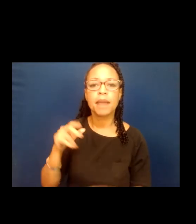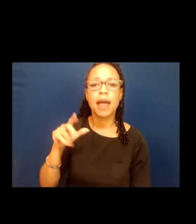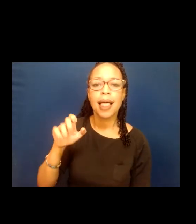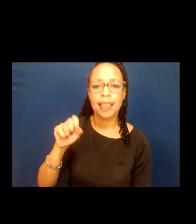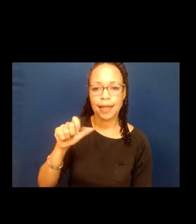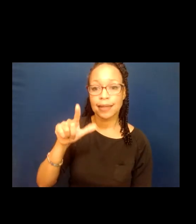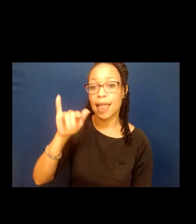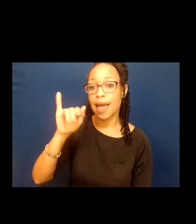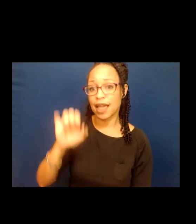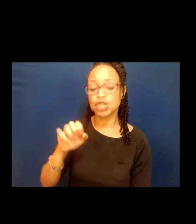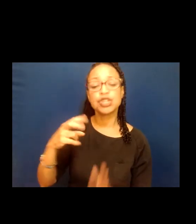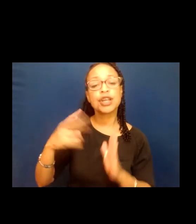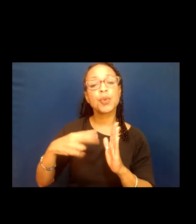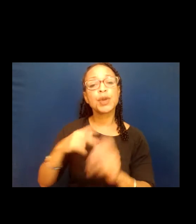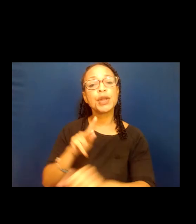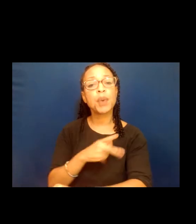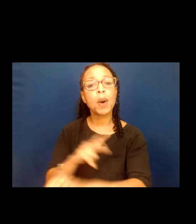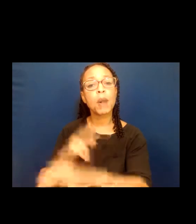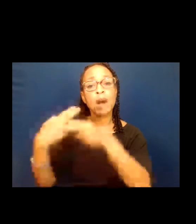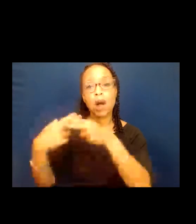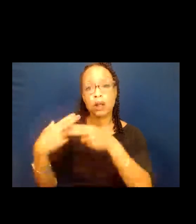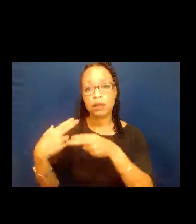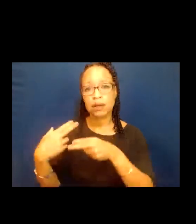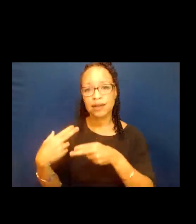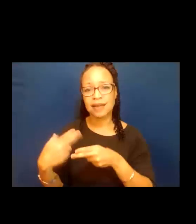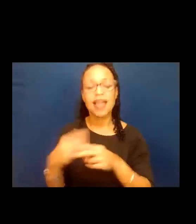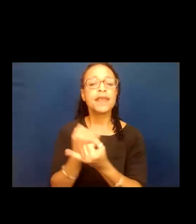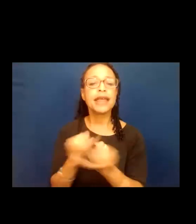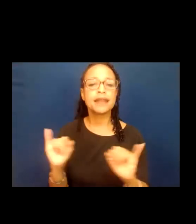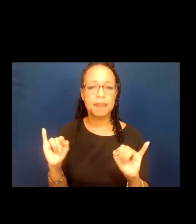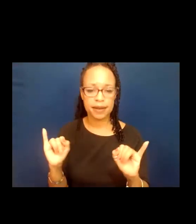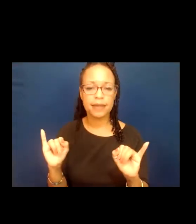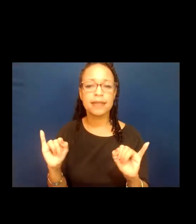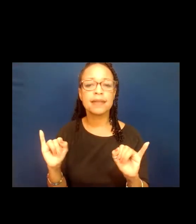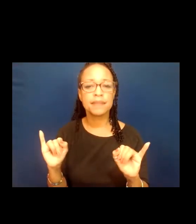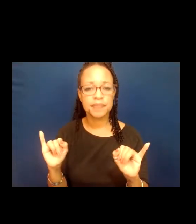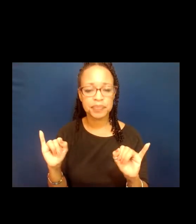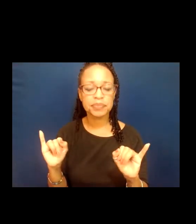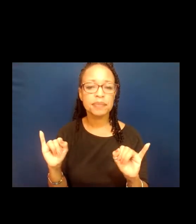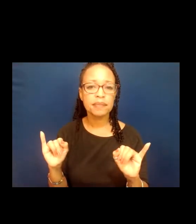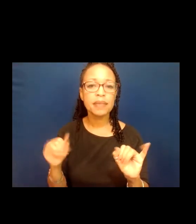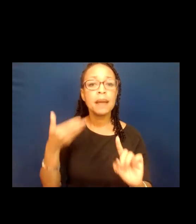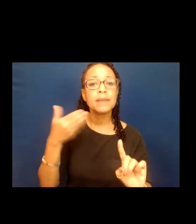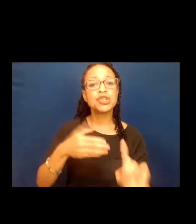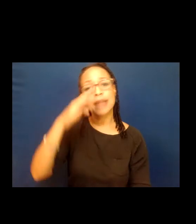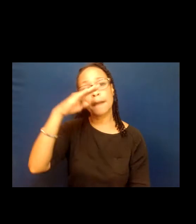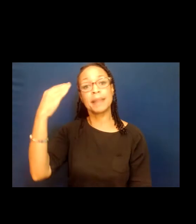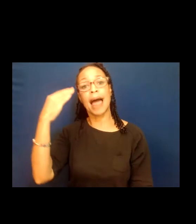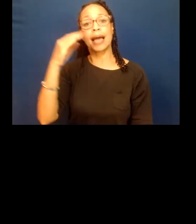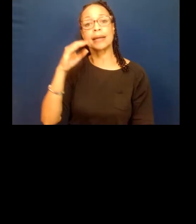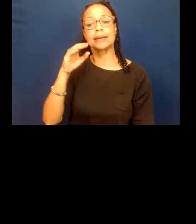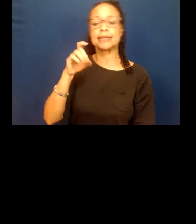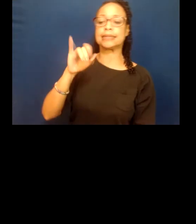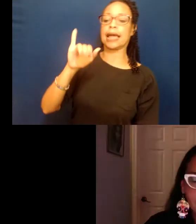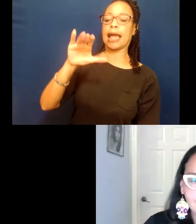She's going to read one of her poems called Independence. But Leslie is a Blaxican poet and activist and